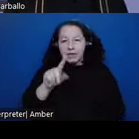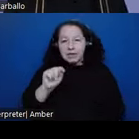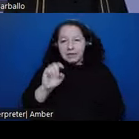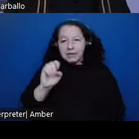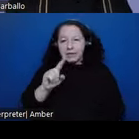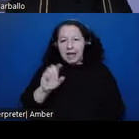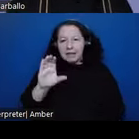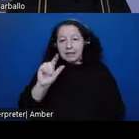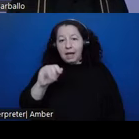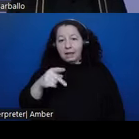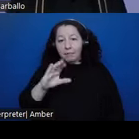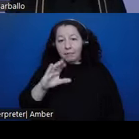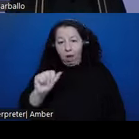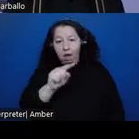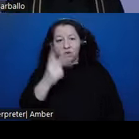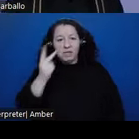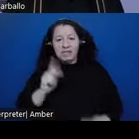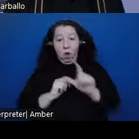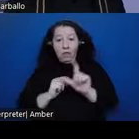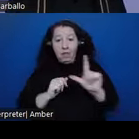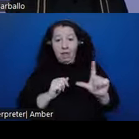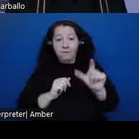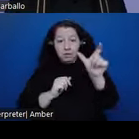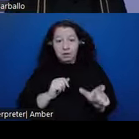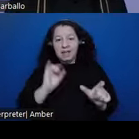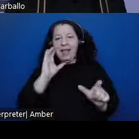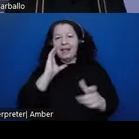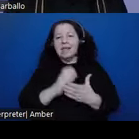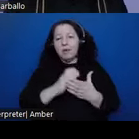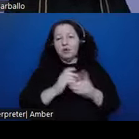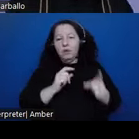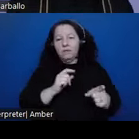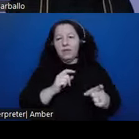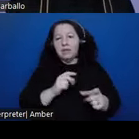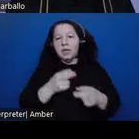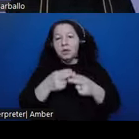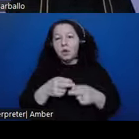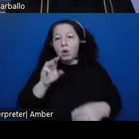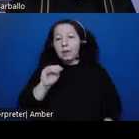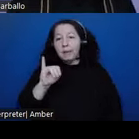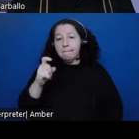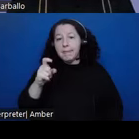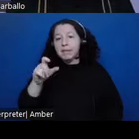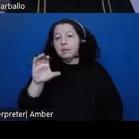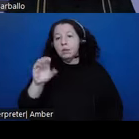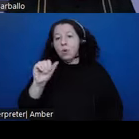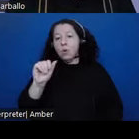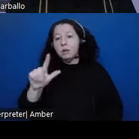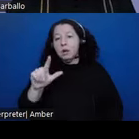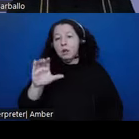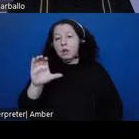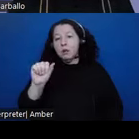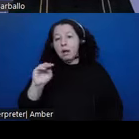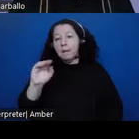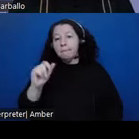this particular avatar, who is called Mishkoat Kamashdli. And the interesting thing about